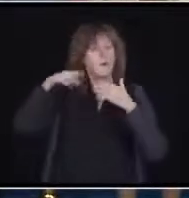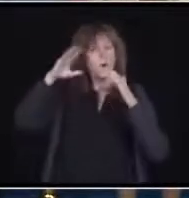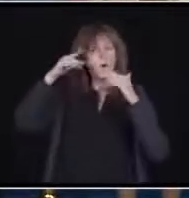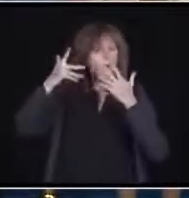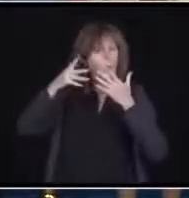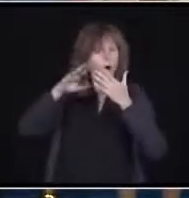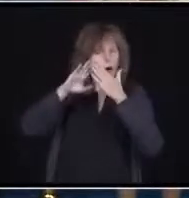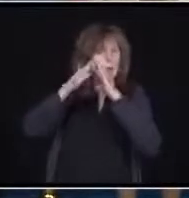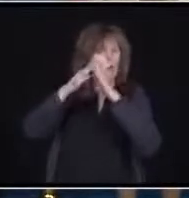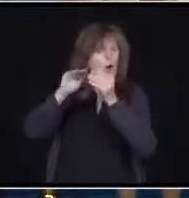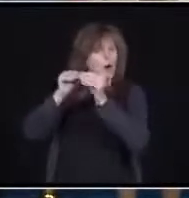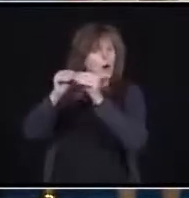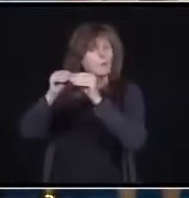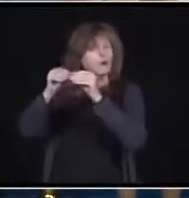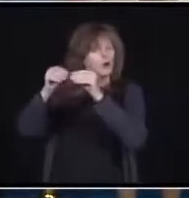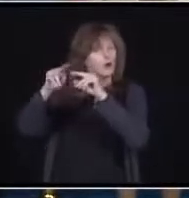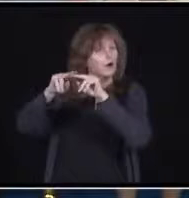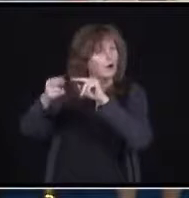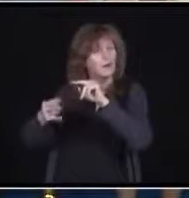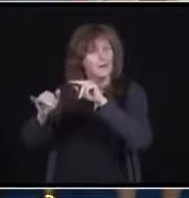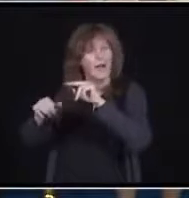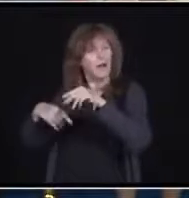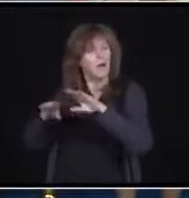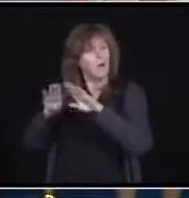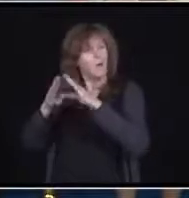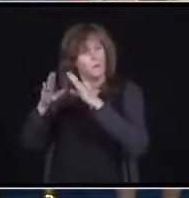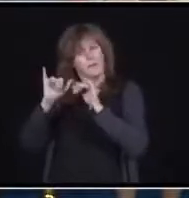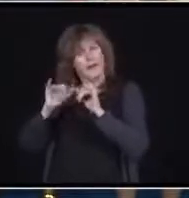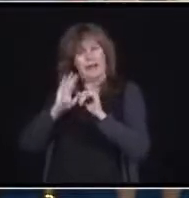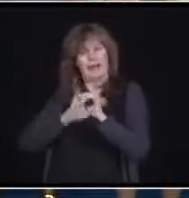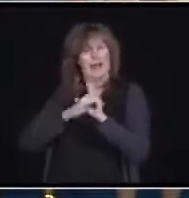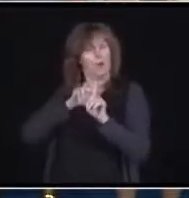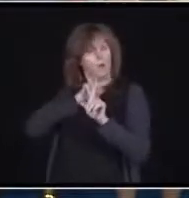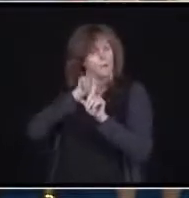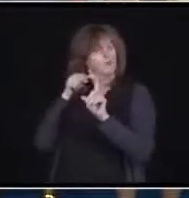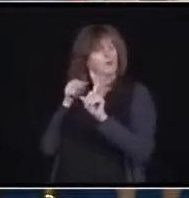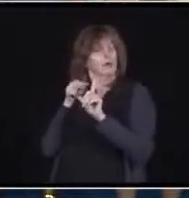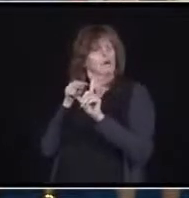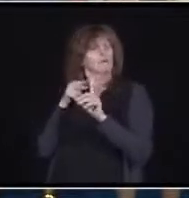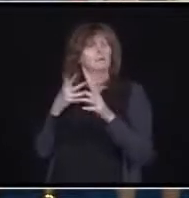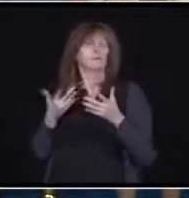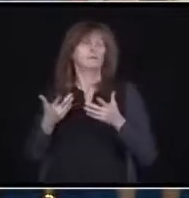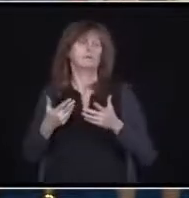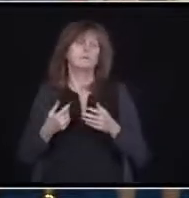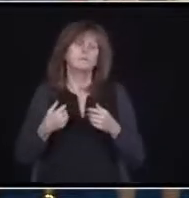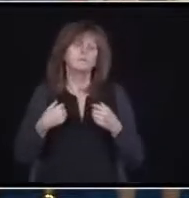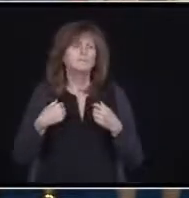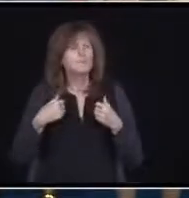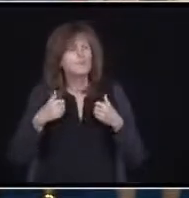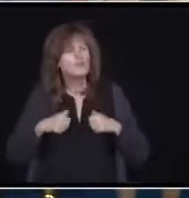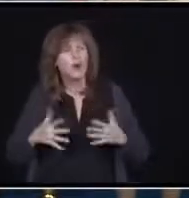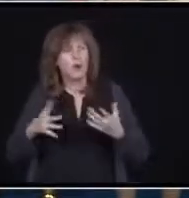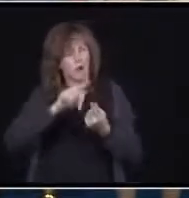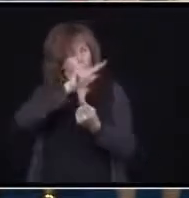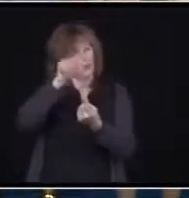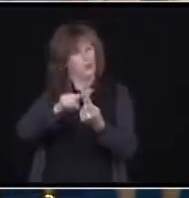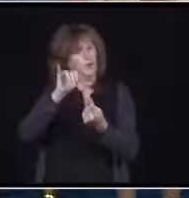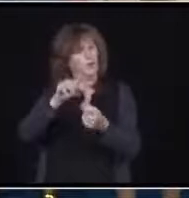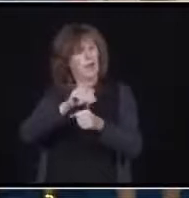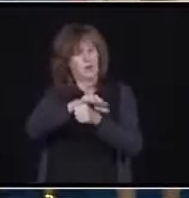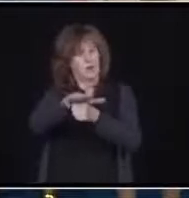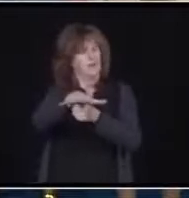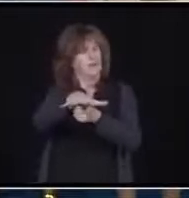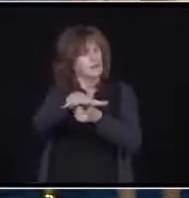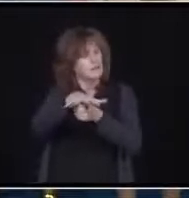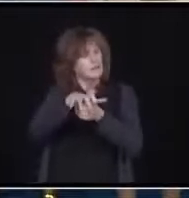we're looking at these different methods of reducing, we're strongly recommending that we don't close schools at this stage and